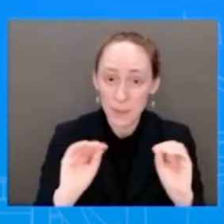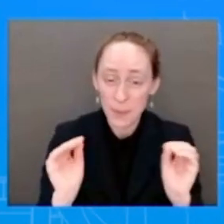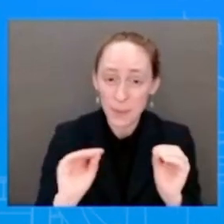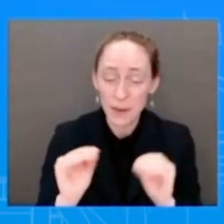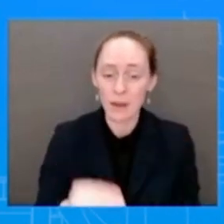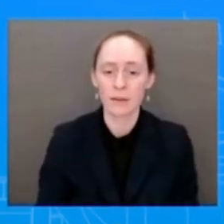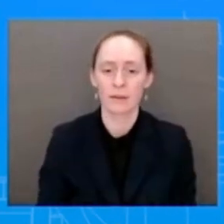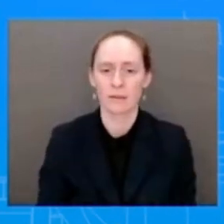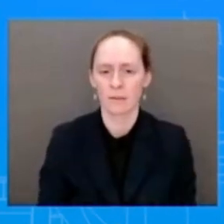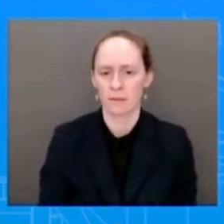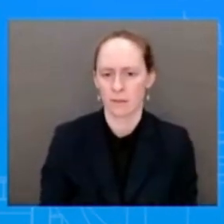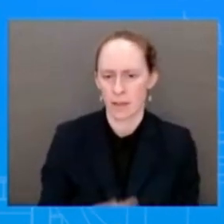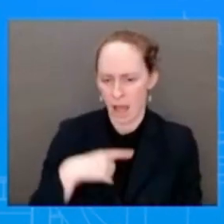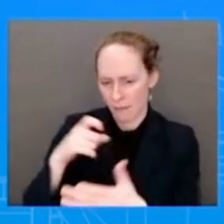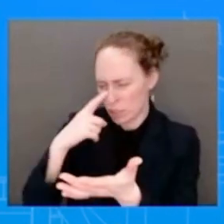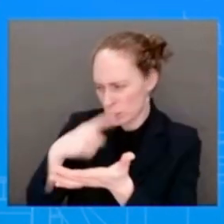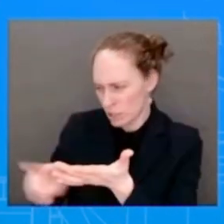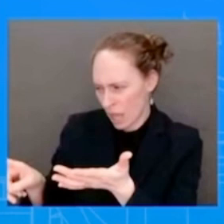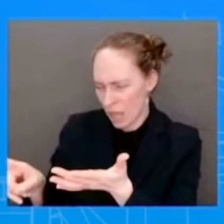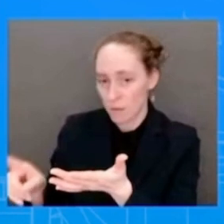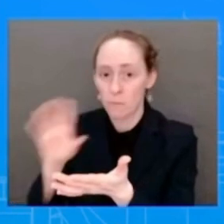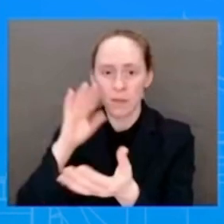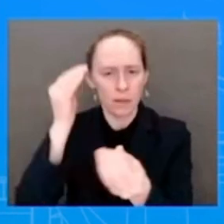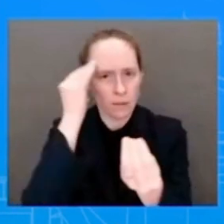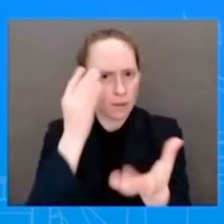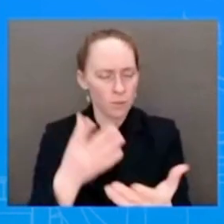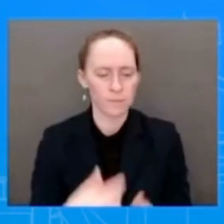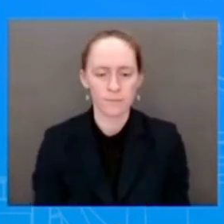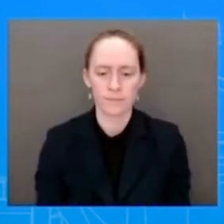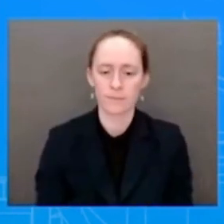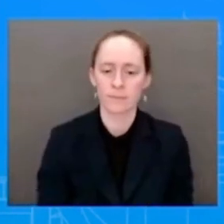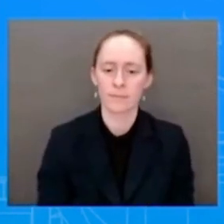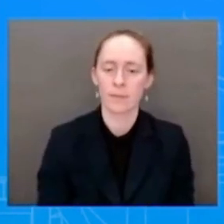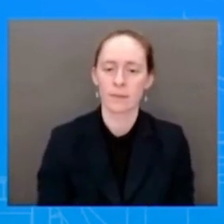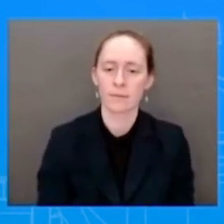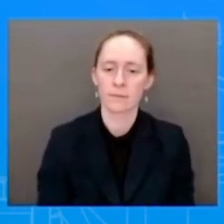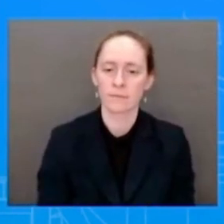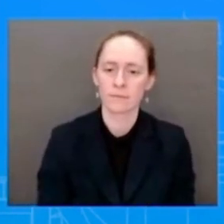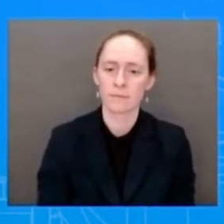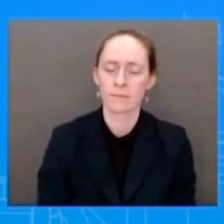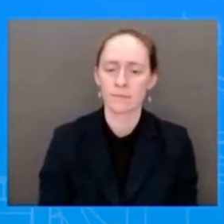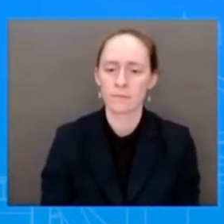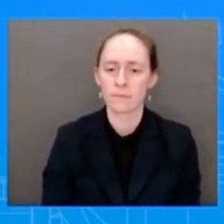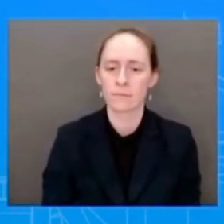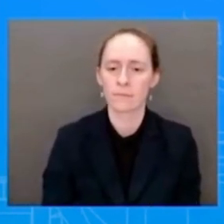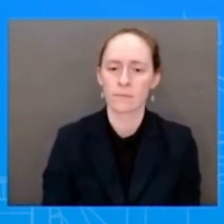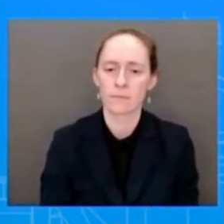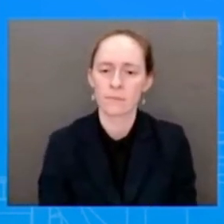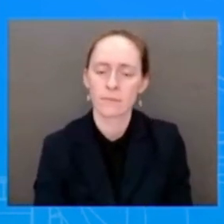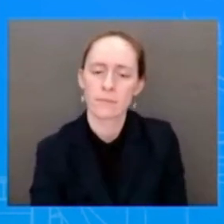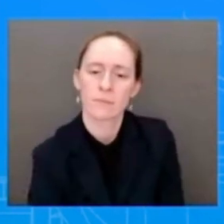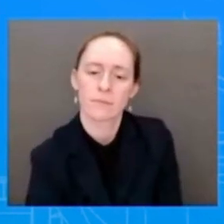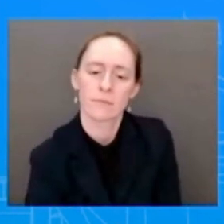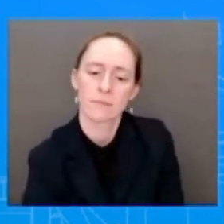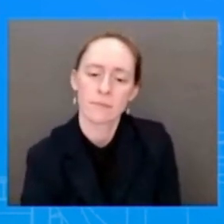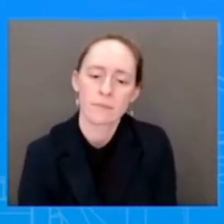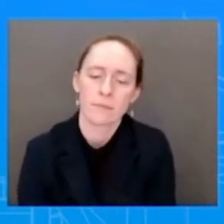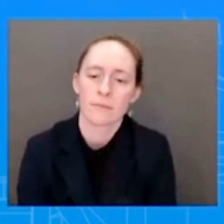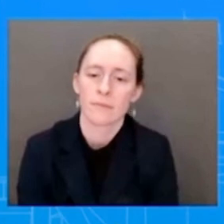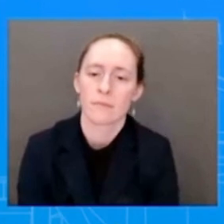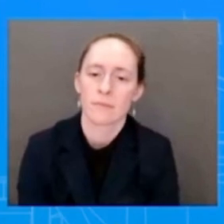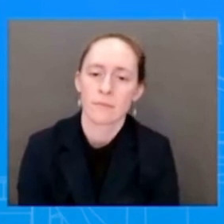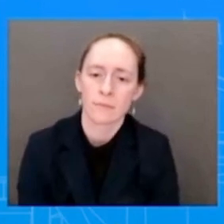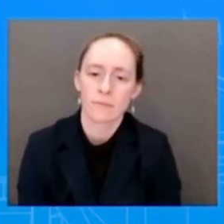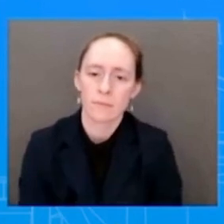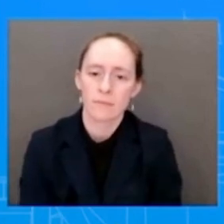I just, I don't have that information in front of me. I'm wondering also just in terms of the meeting with Speaker McCarthy as well.